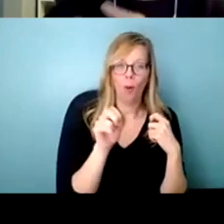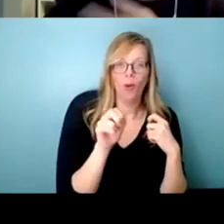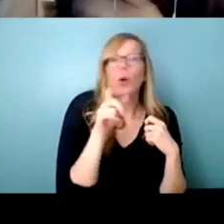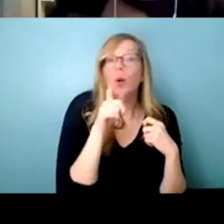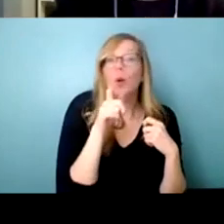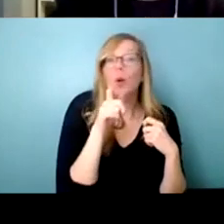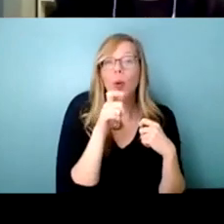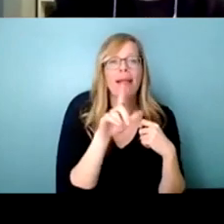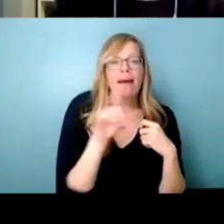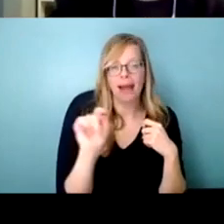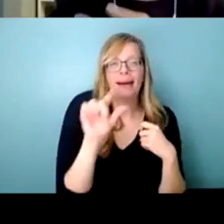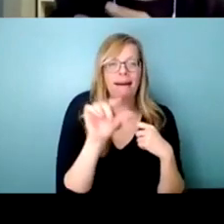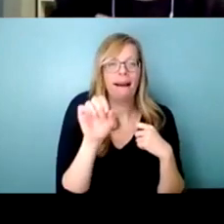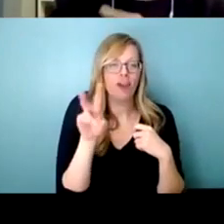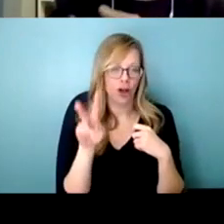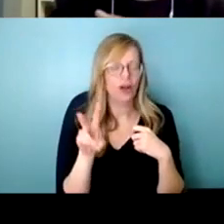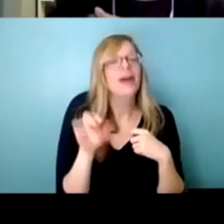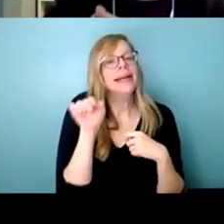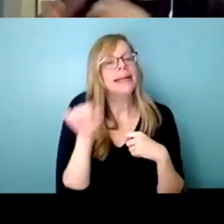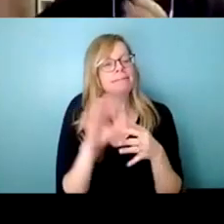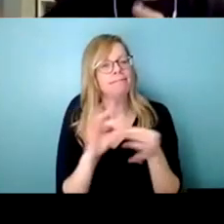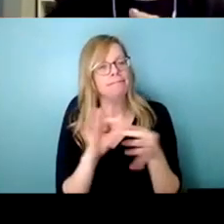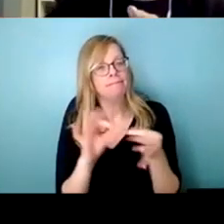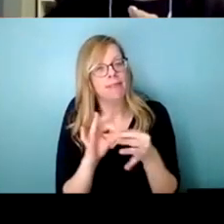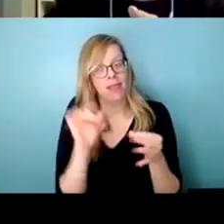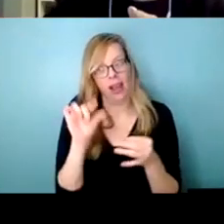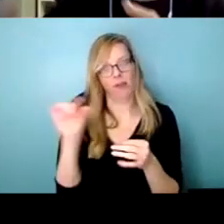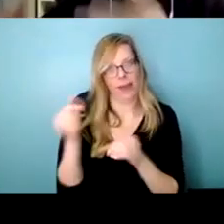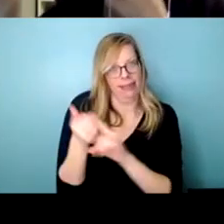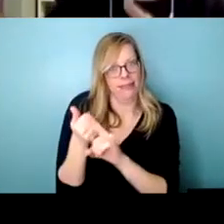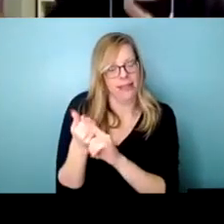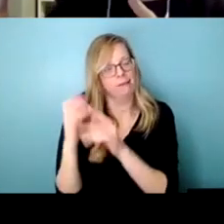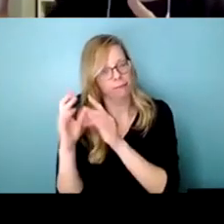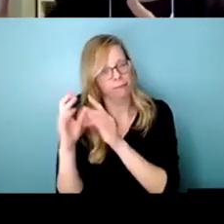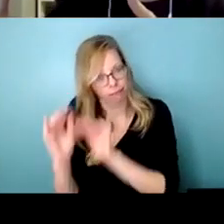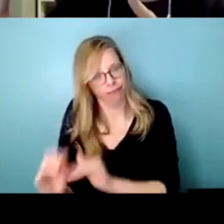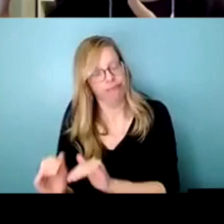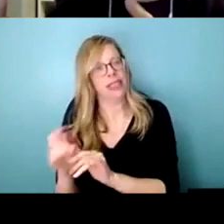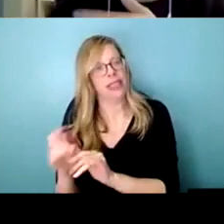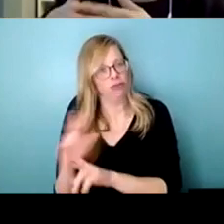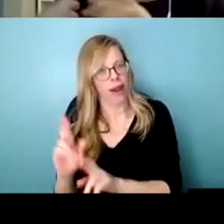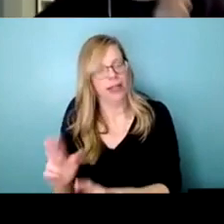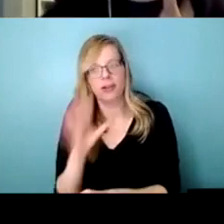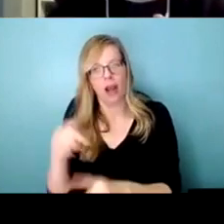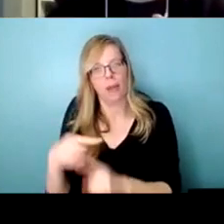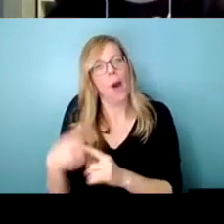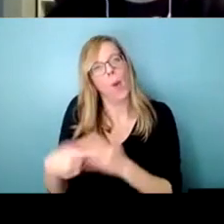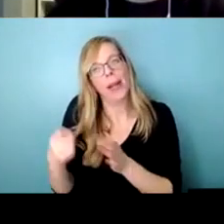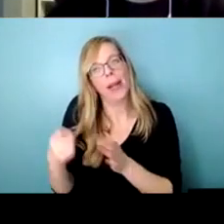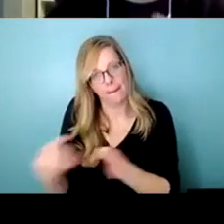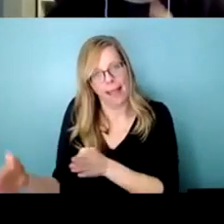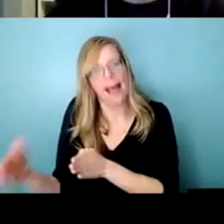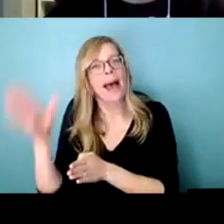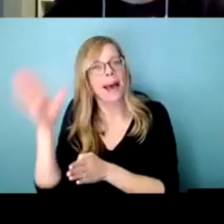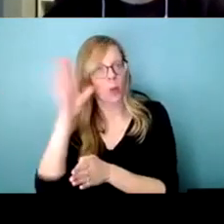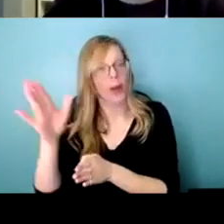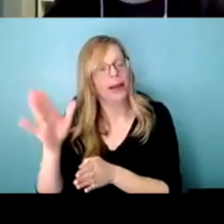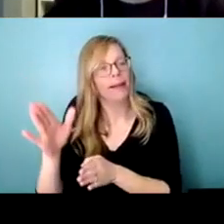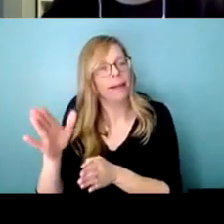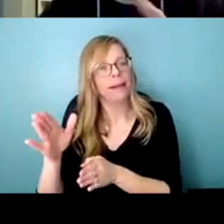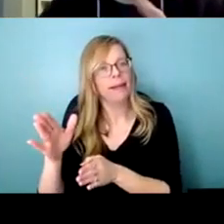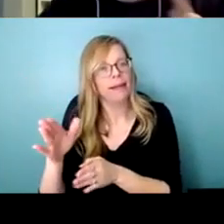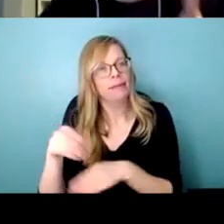but prepared by the government that talks about all of the things from their government agenda that they're going to deliver on in that